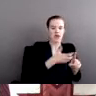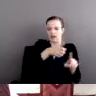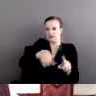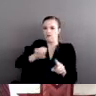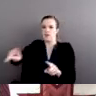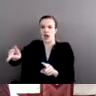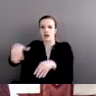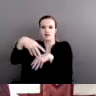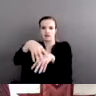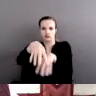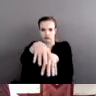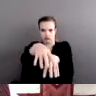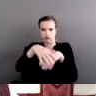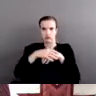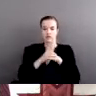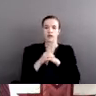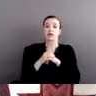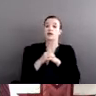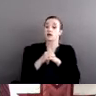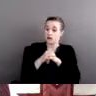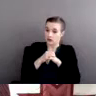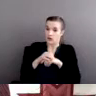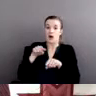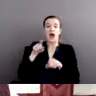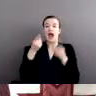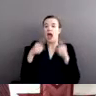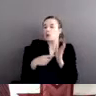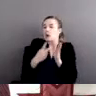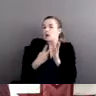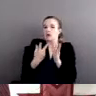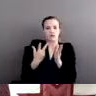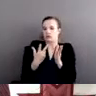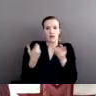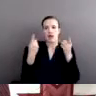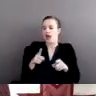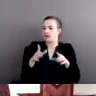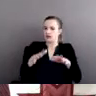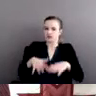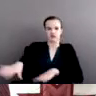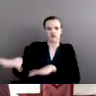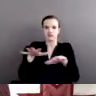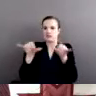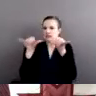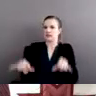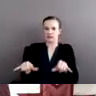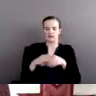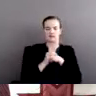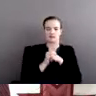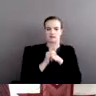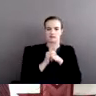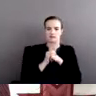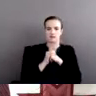And this happened systemically. And I think a lot of us can really relate to this when we think